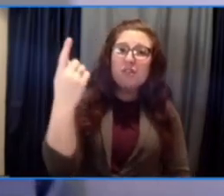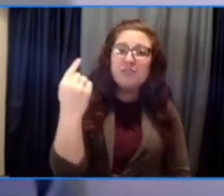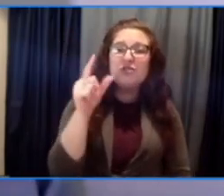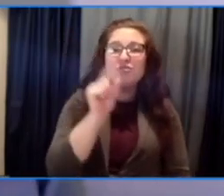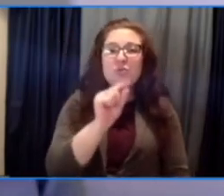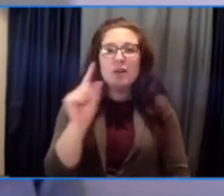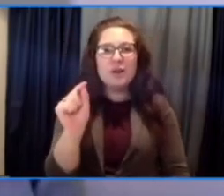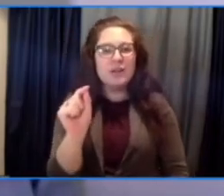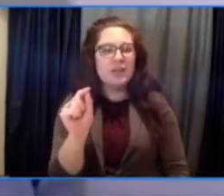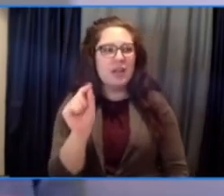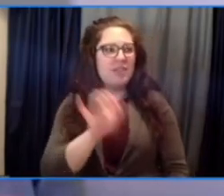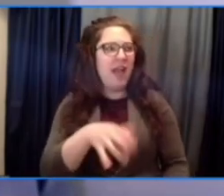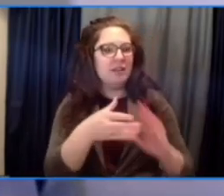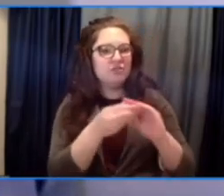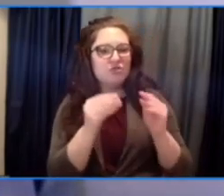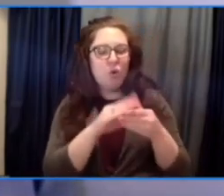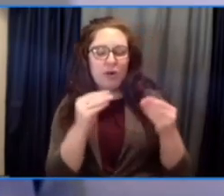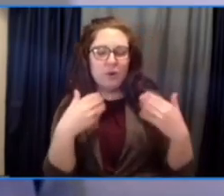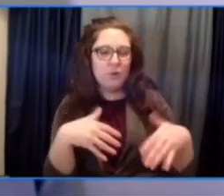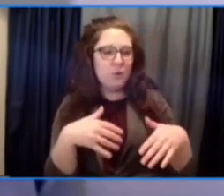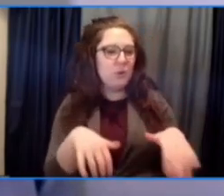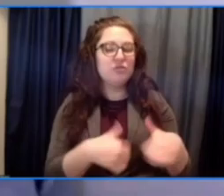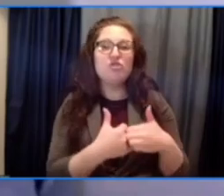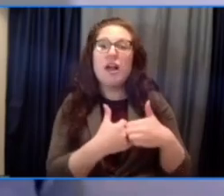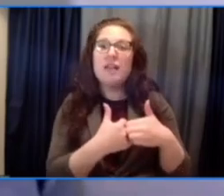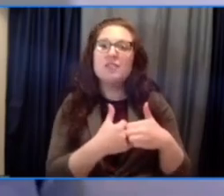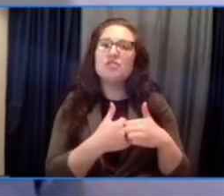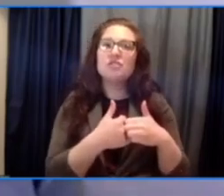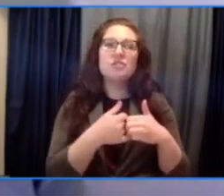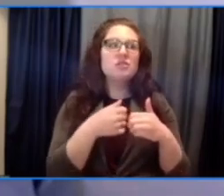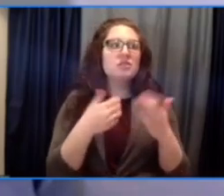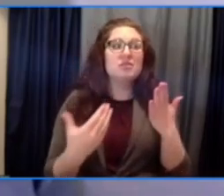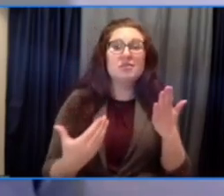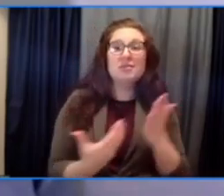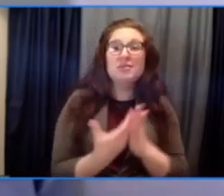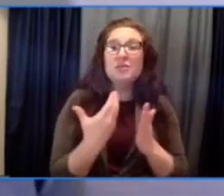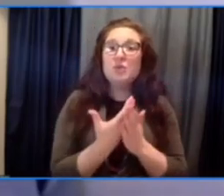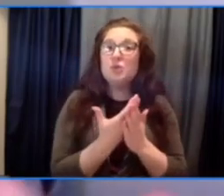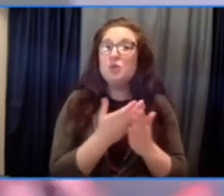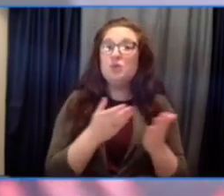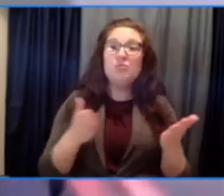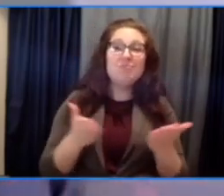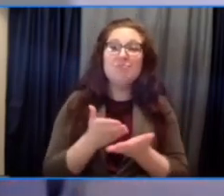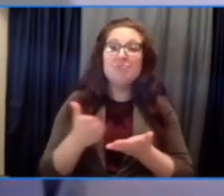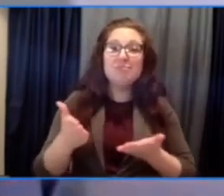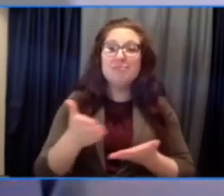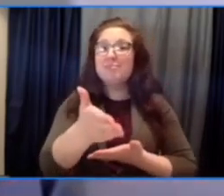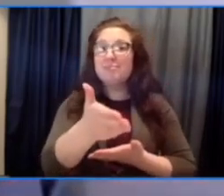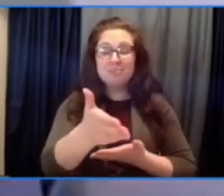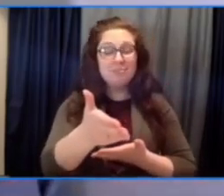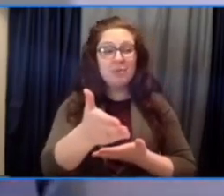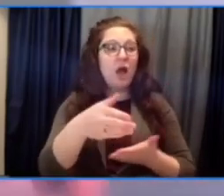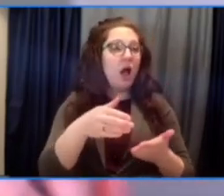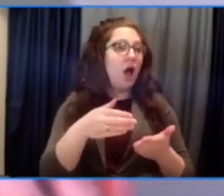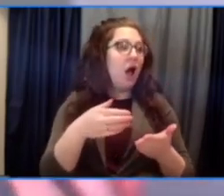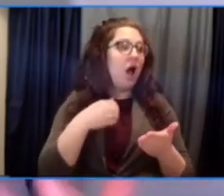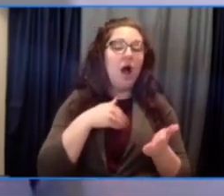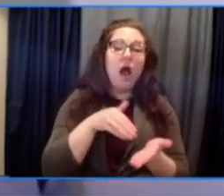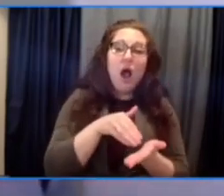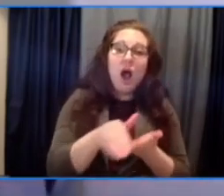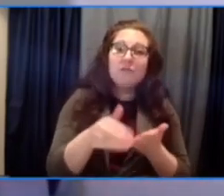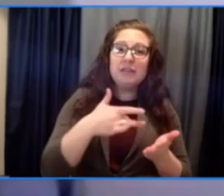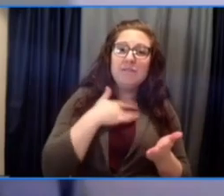ways. And while these uncharted waters offered many setbacks that were also opportunities for growth and innovation